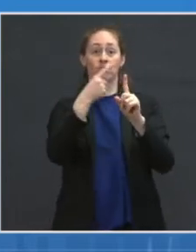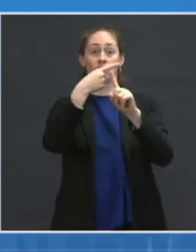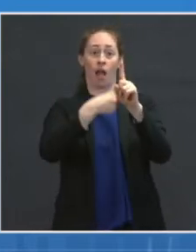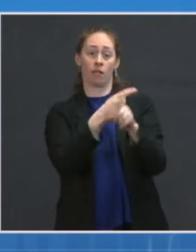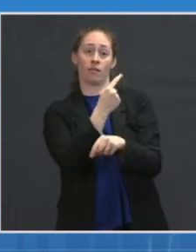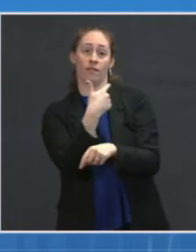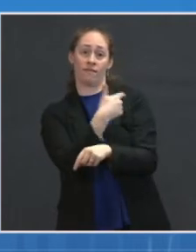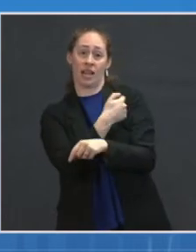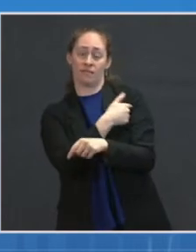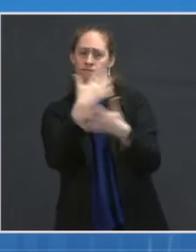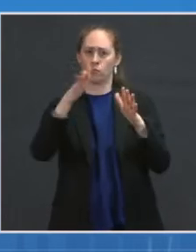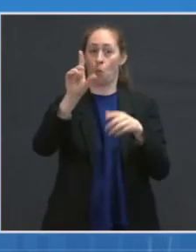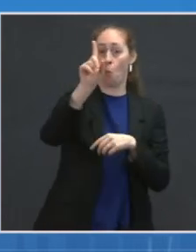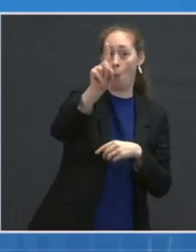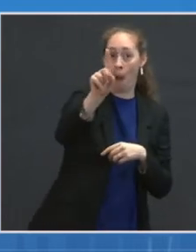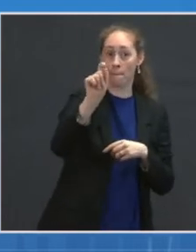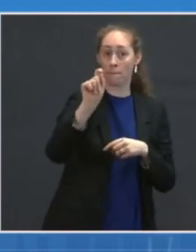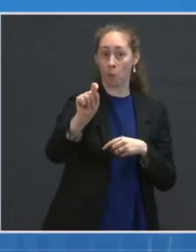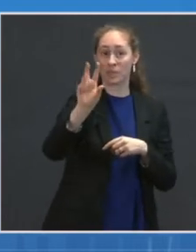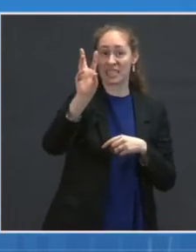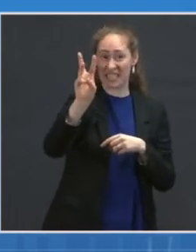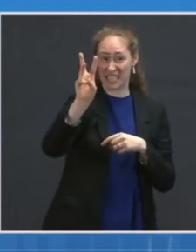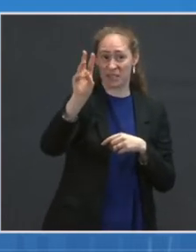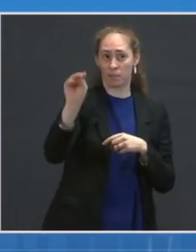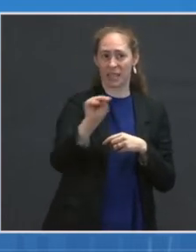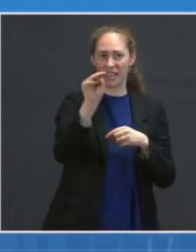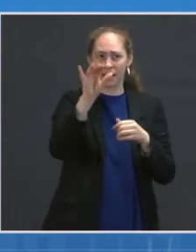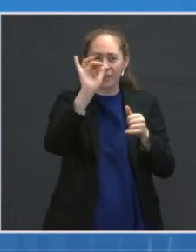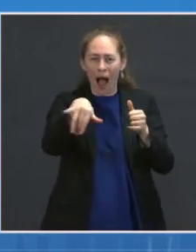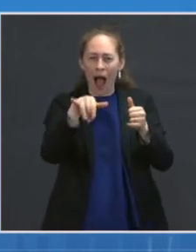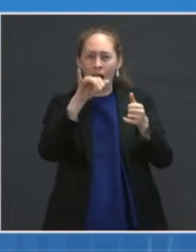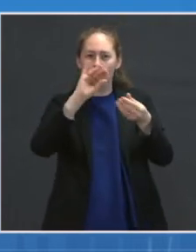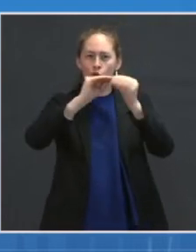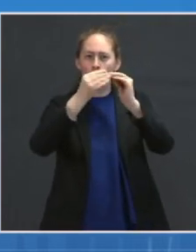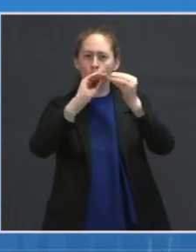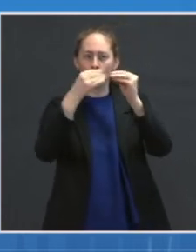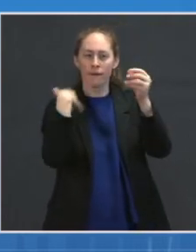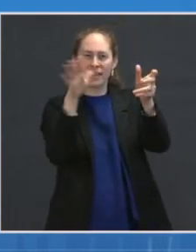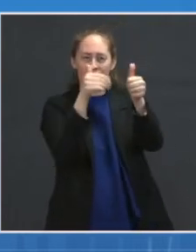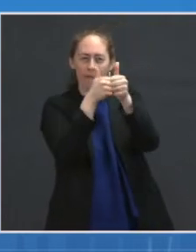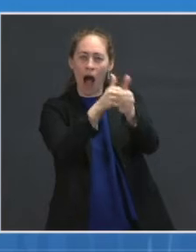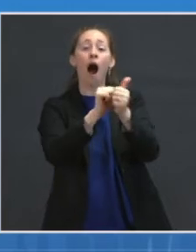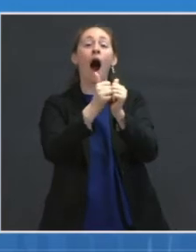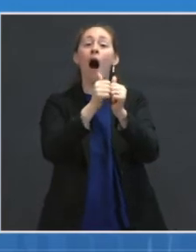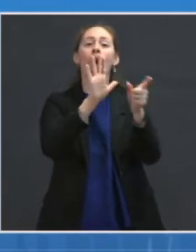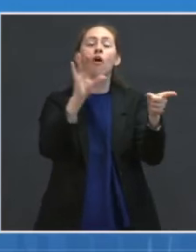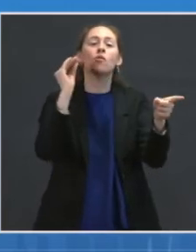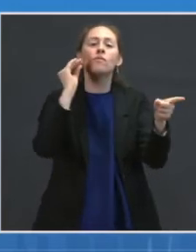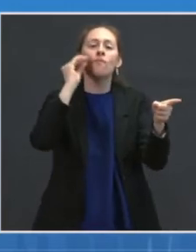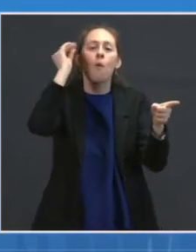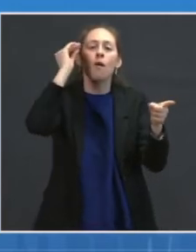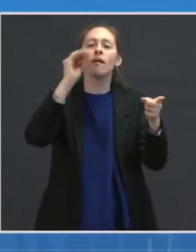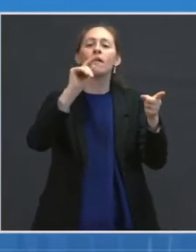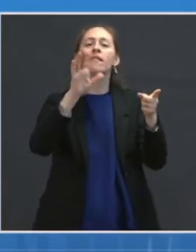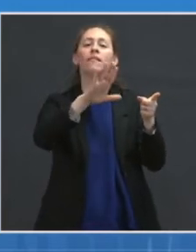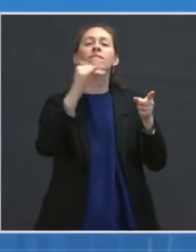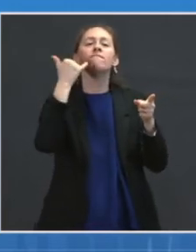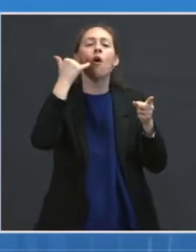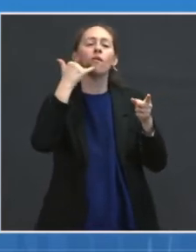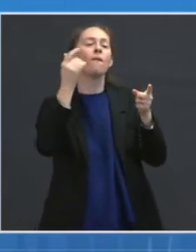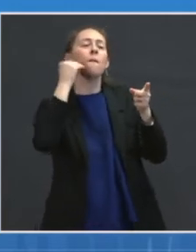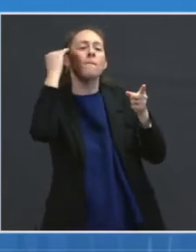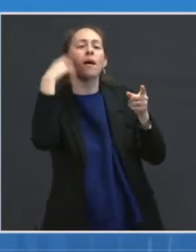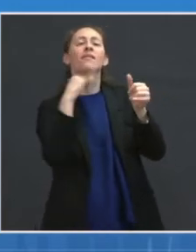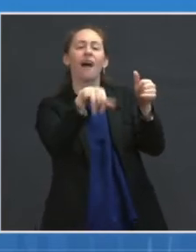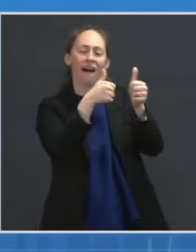enrolled in V-SAFE, CDC's new phone-based COVID-19 vaccine safety monitoring system. Among those